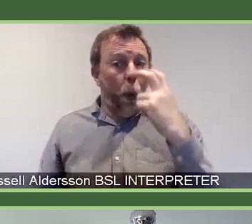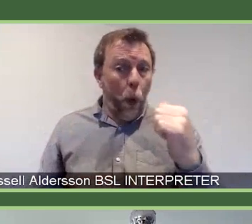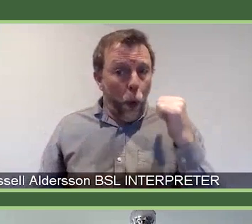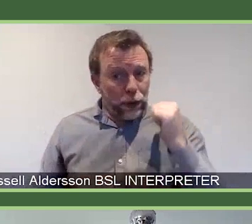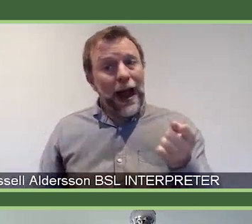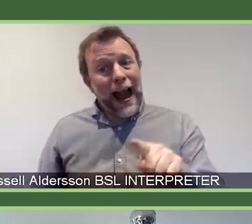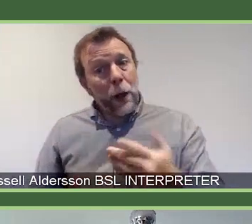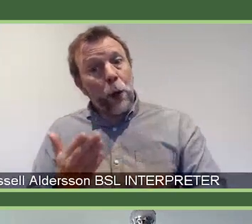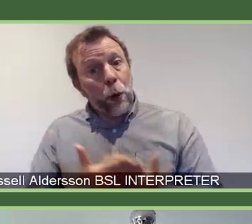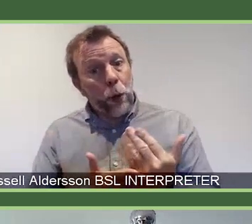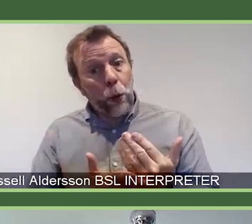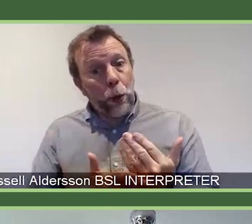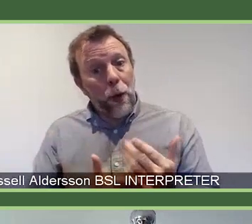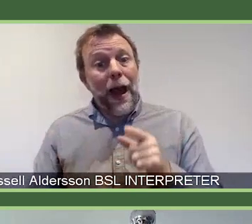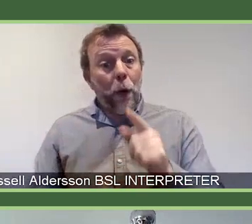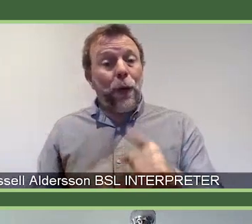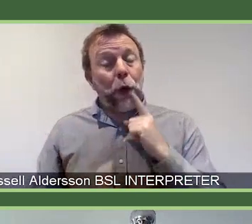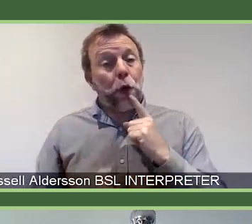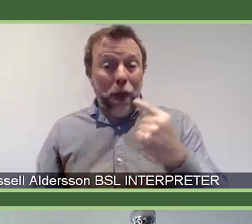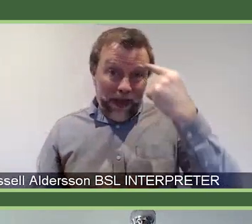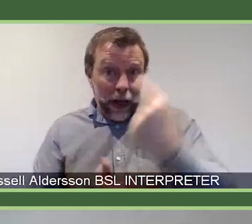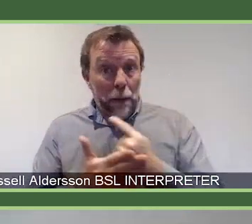consider my success rate from previous applications?